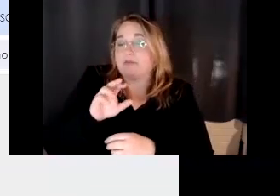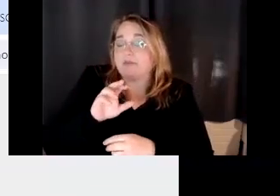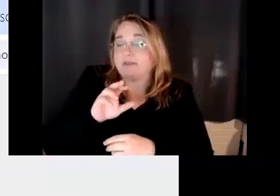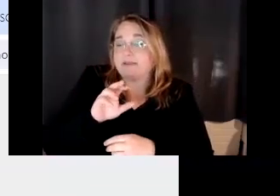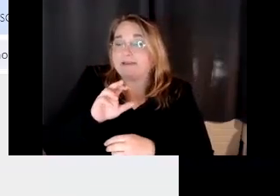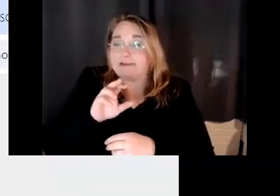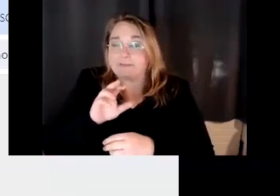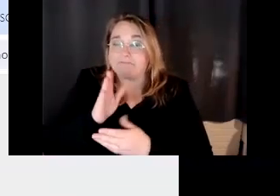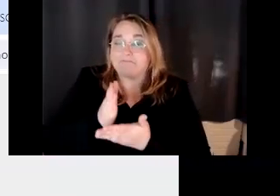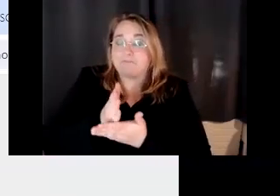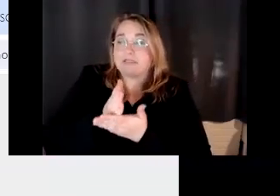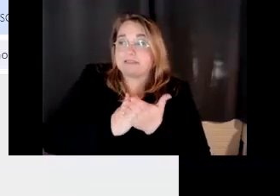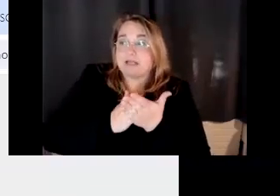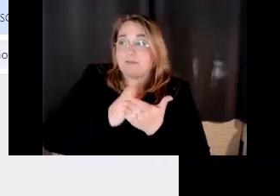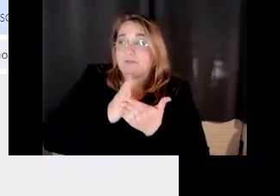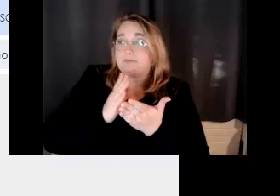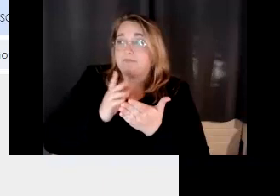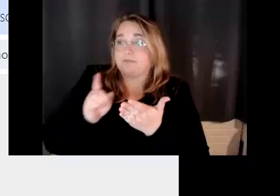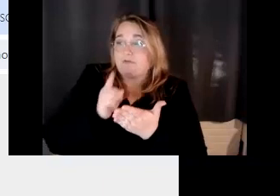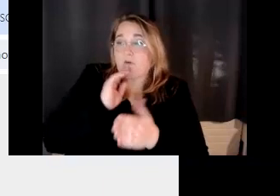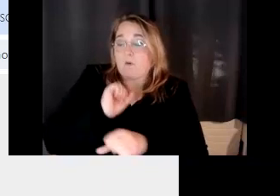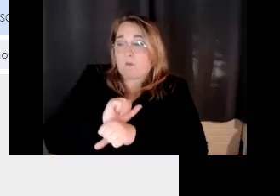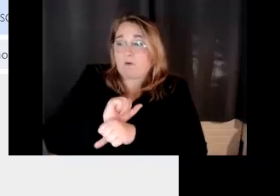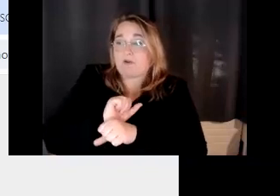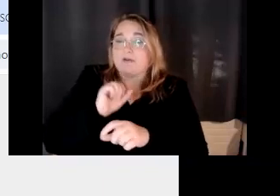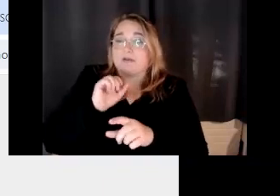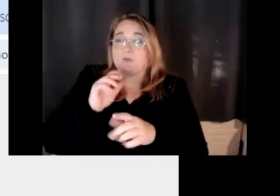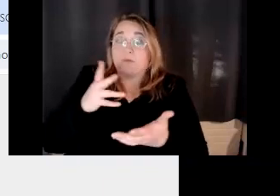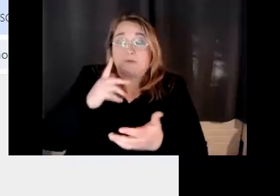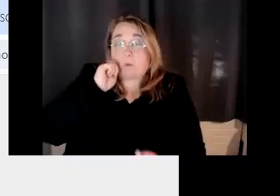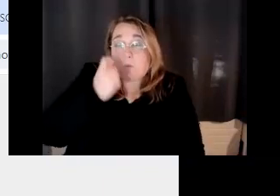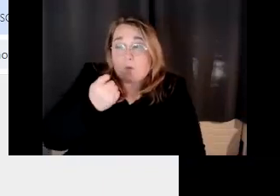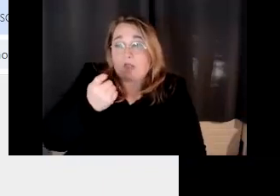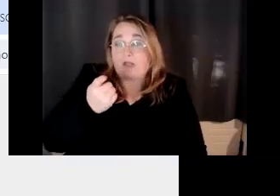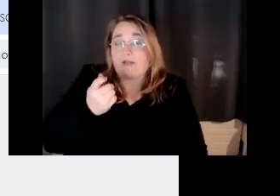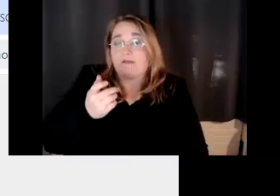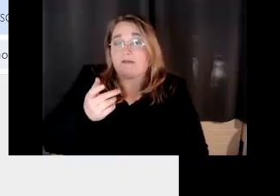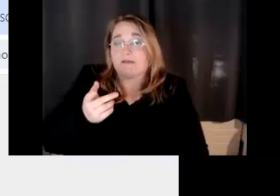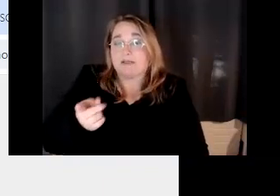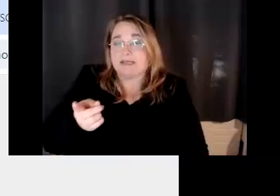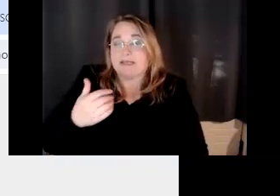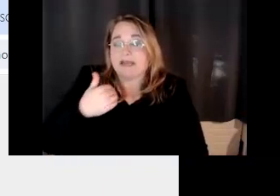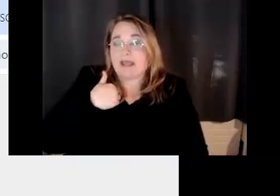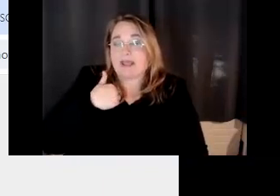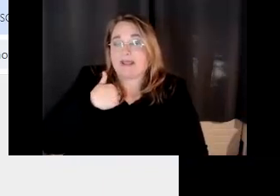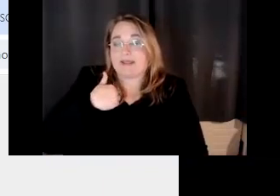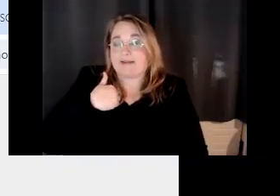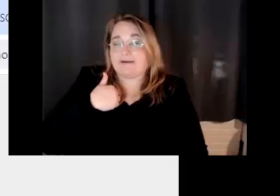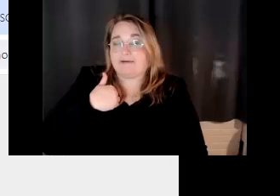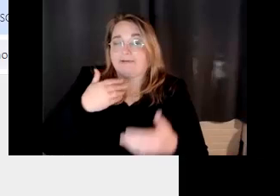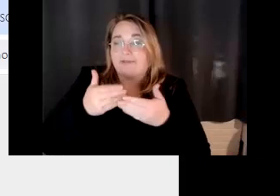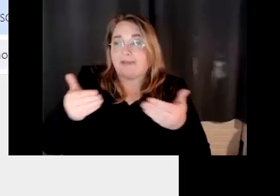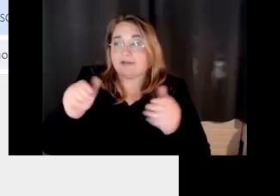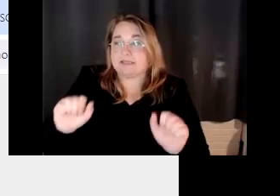And some of the homework, it had, what, what was really cool is it had like, um, things where they could move